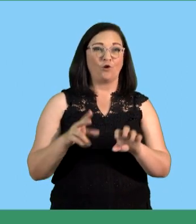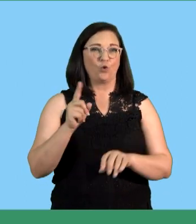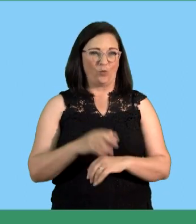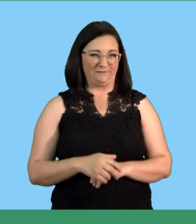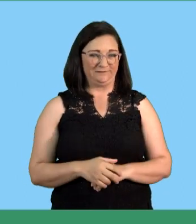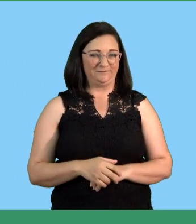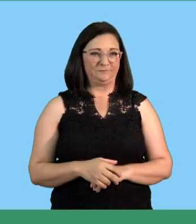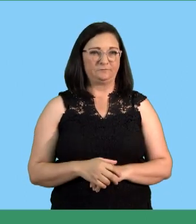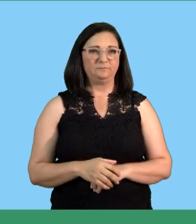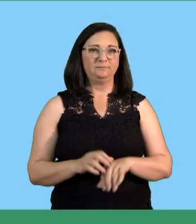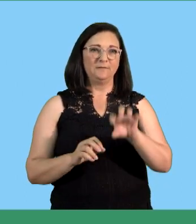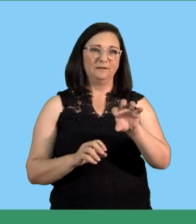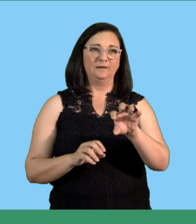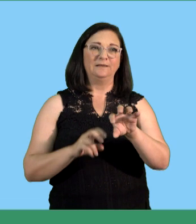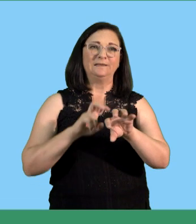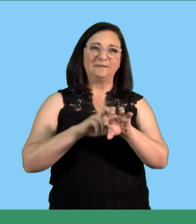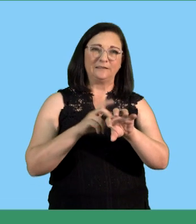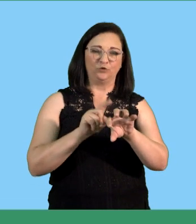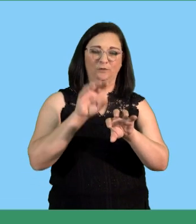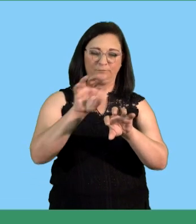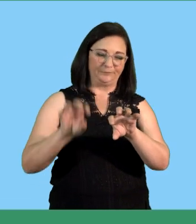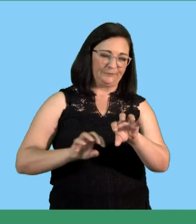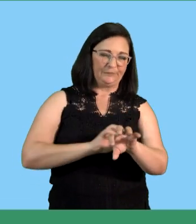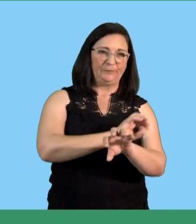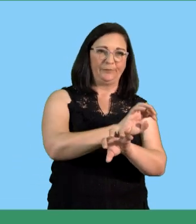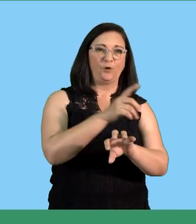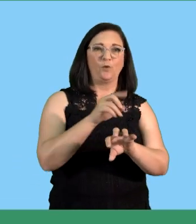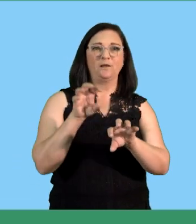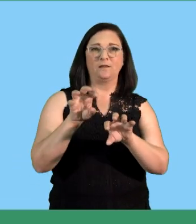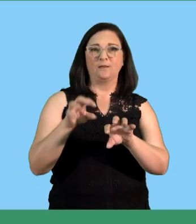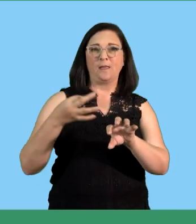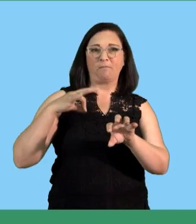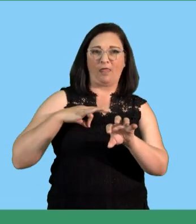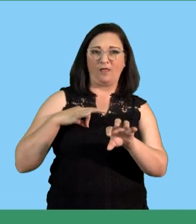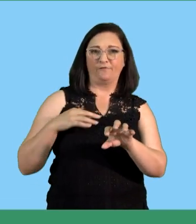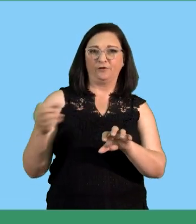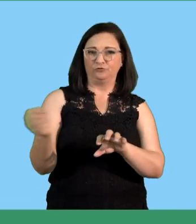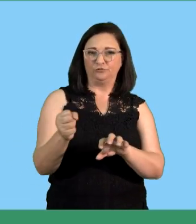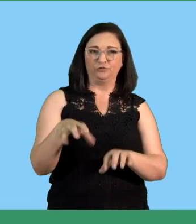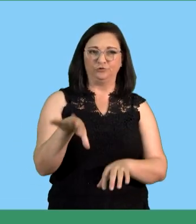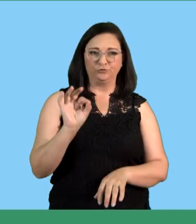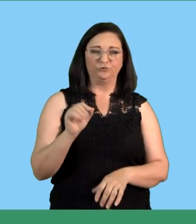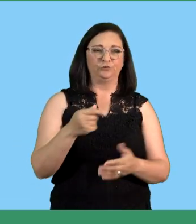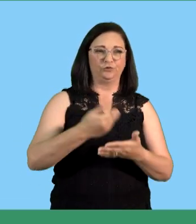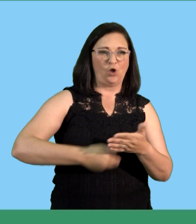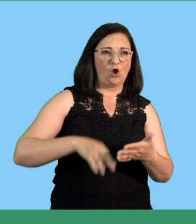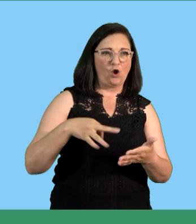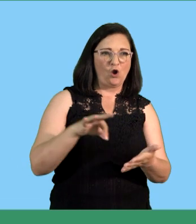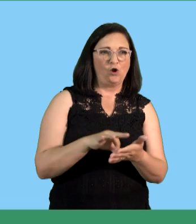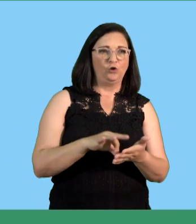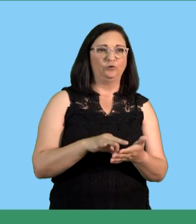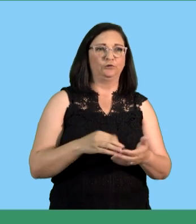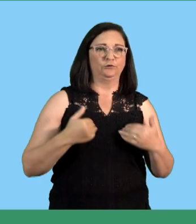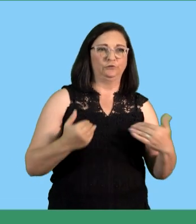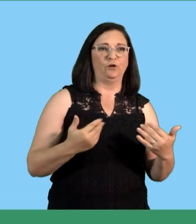should be able to identify the human resource aspects we've got the benefits recruitment selection contracts induction